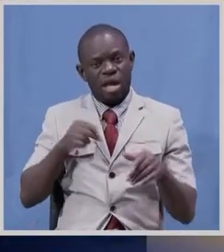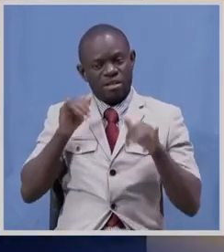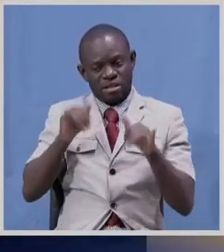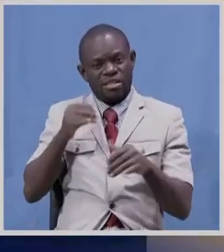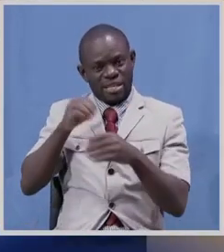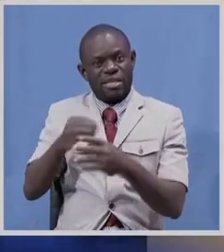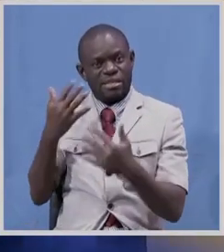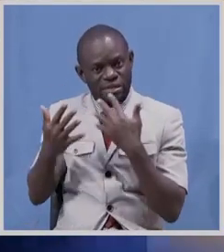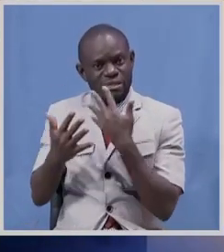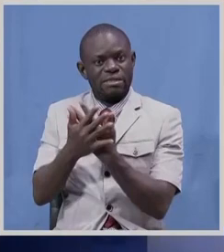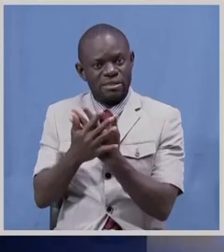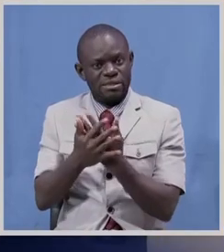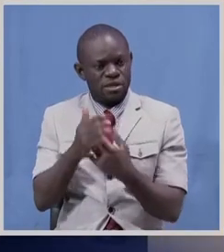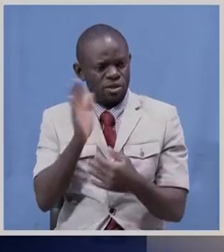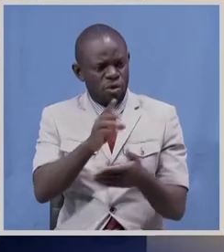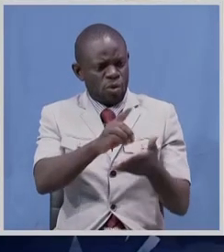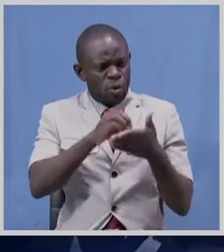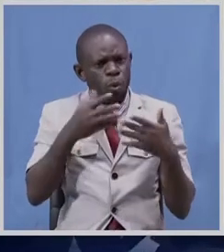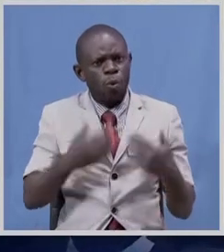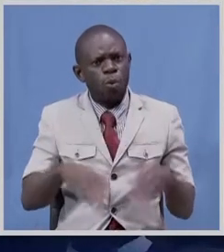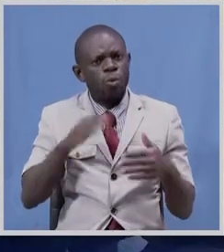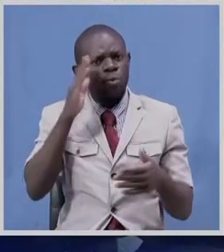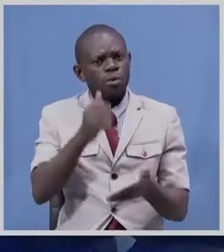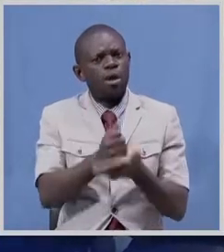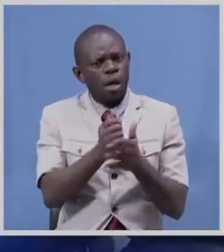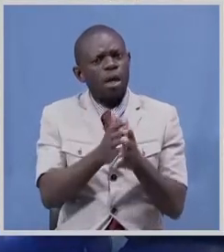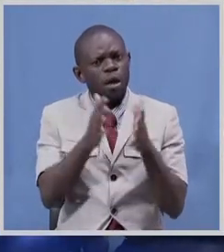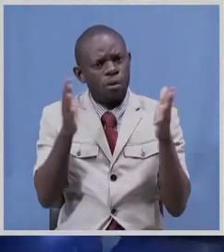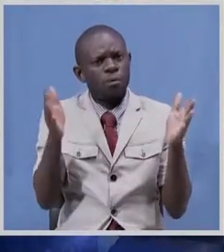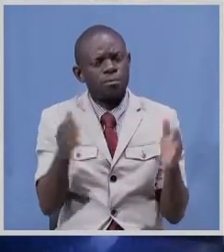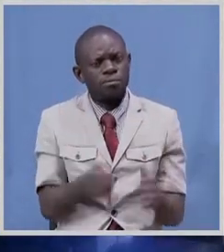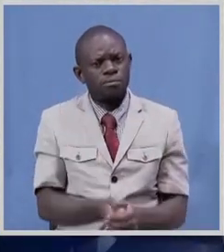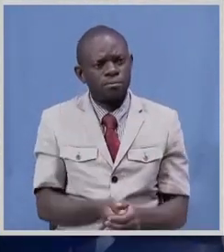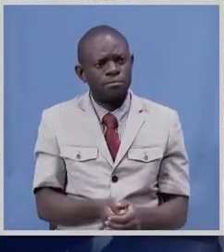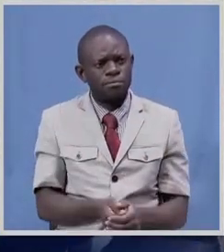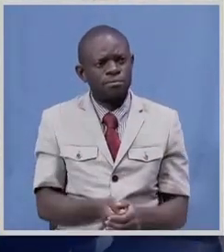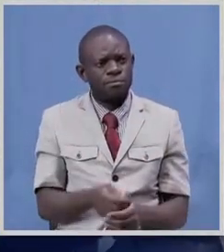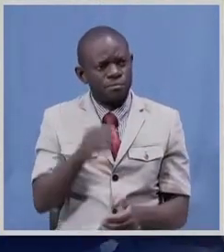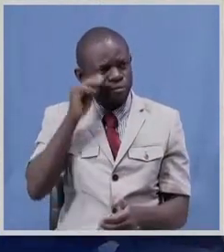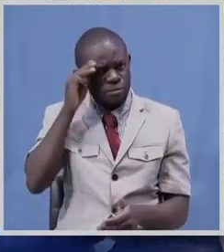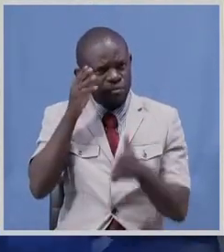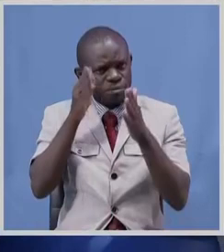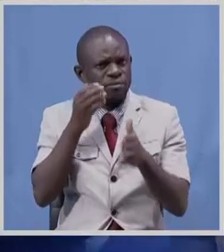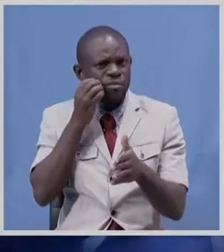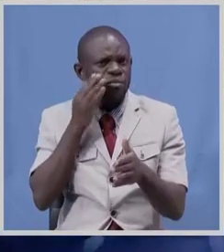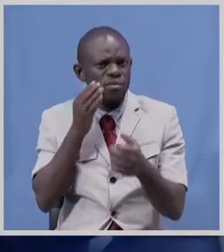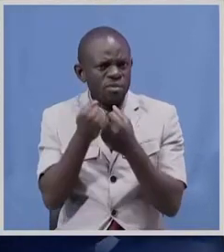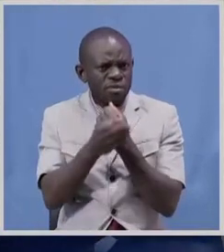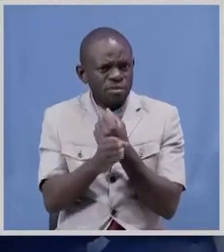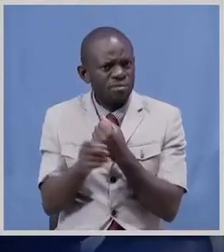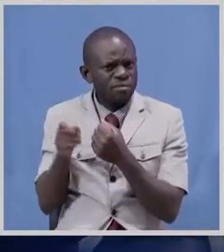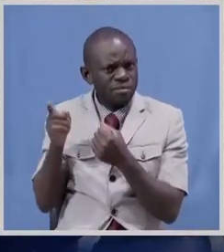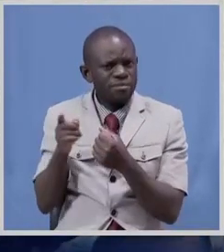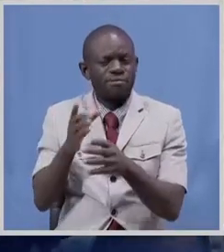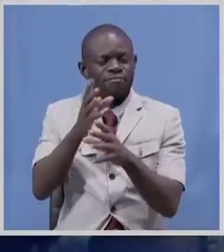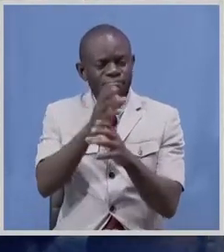this will go a long way home affairs minister steven campiongo was at hand to receive the donation on behalf of the